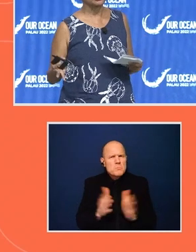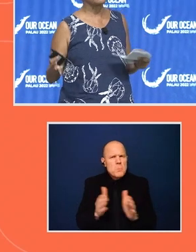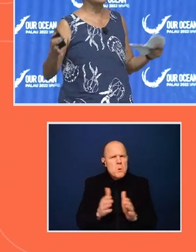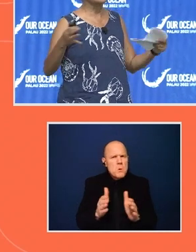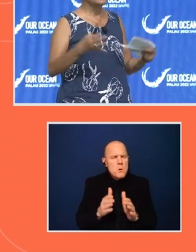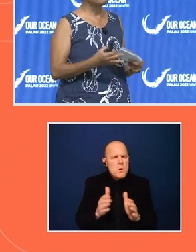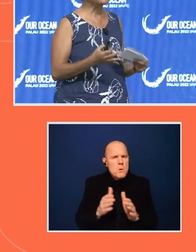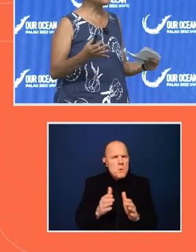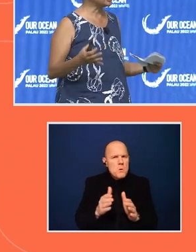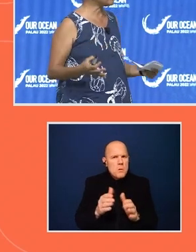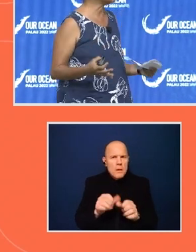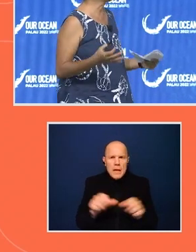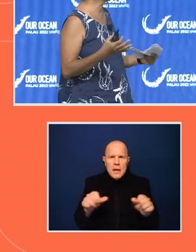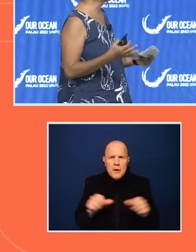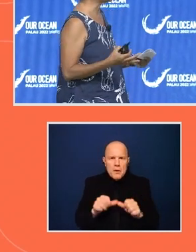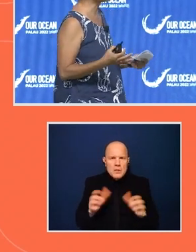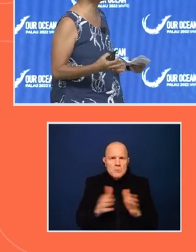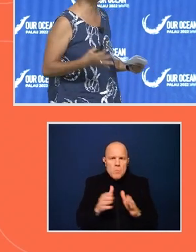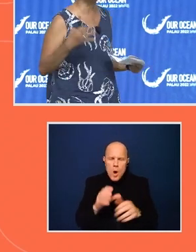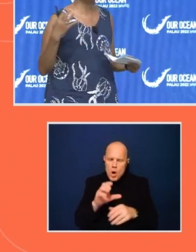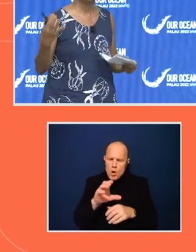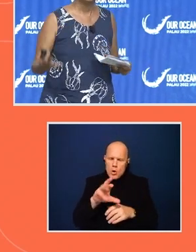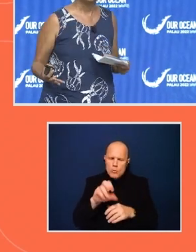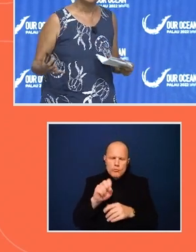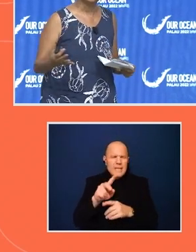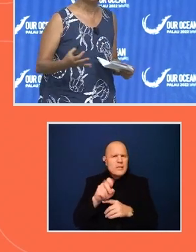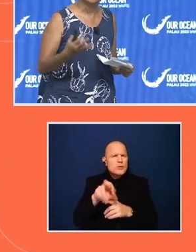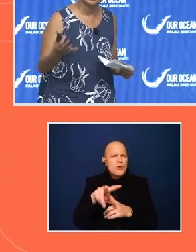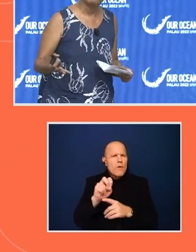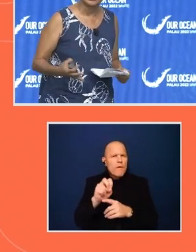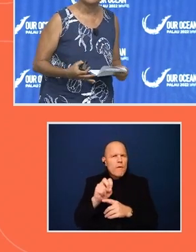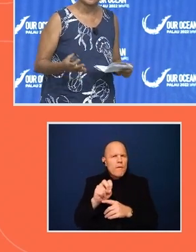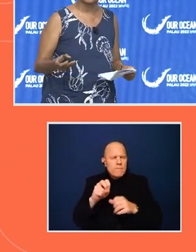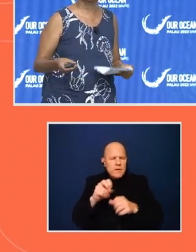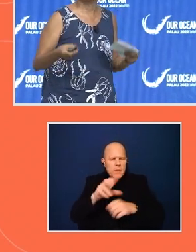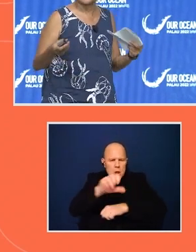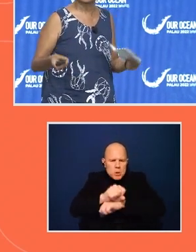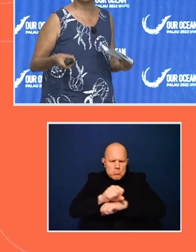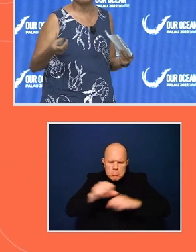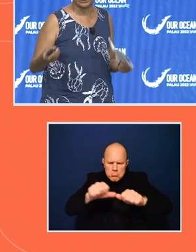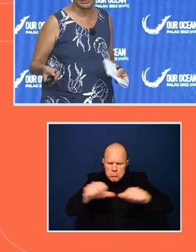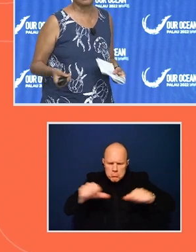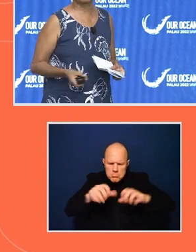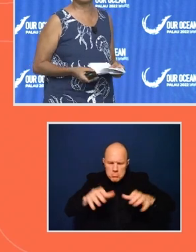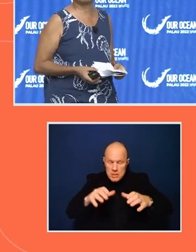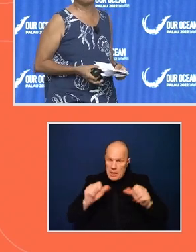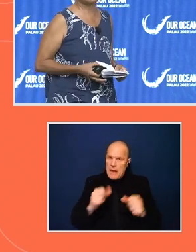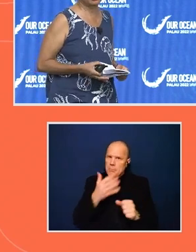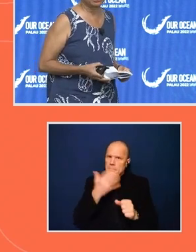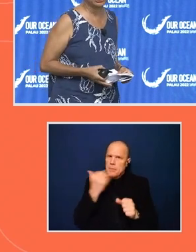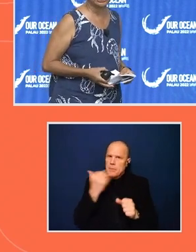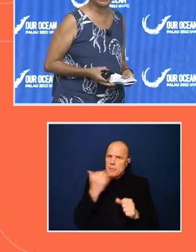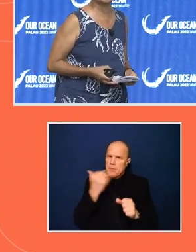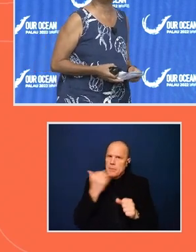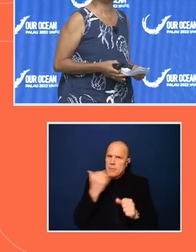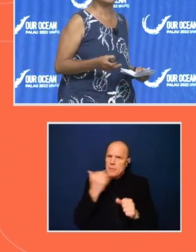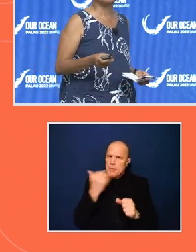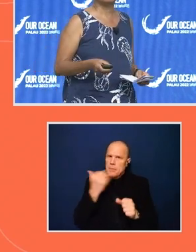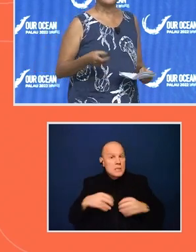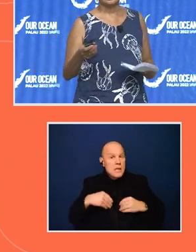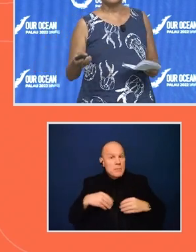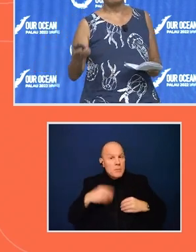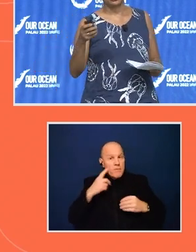smaller reserves put together can actually yield better results and they're actually more acceptable for the community.